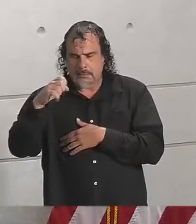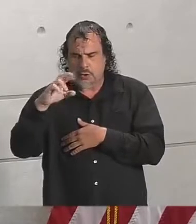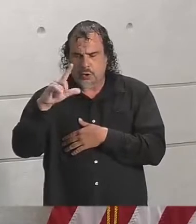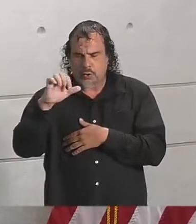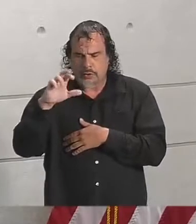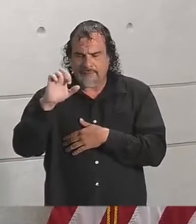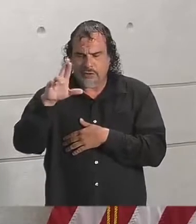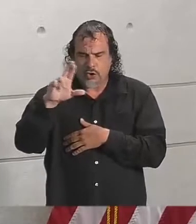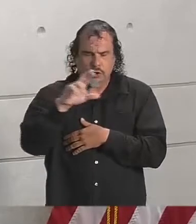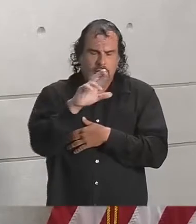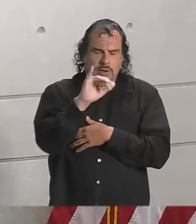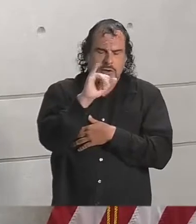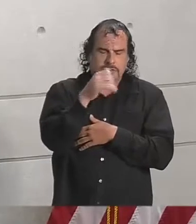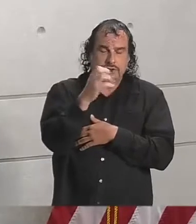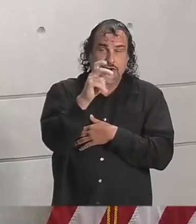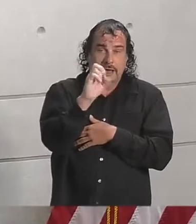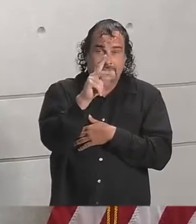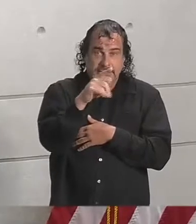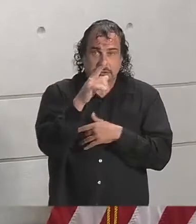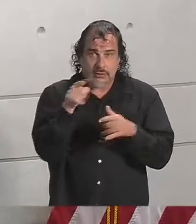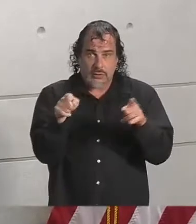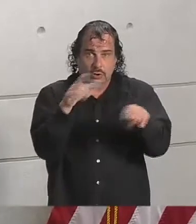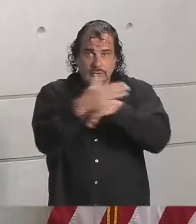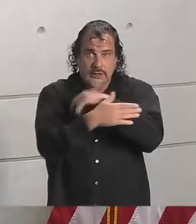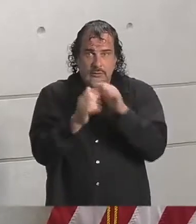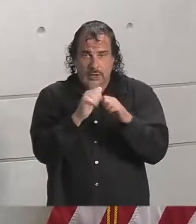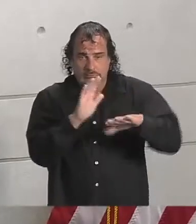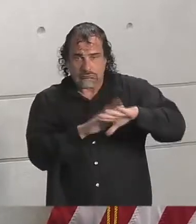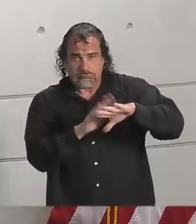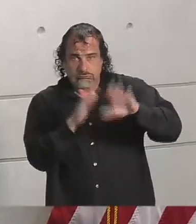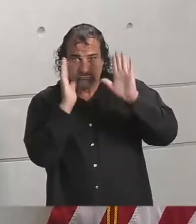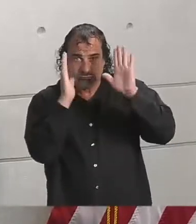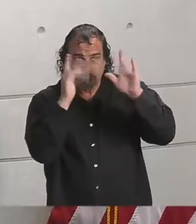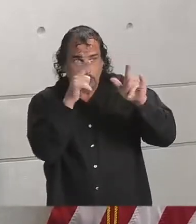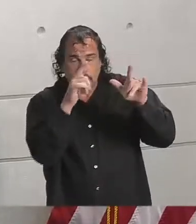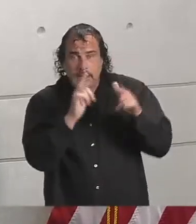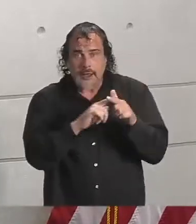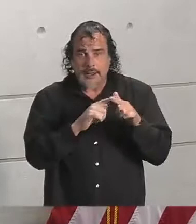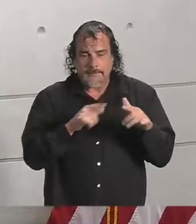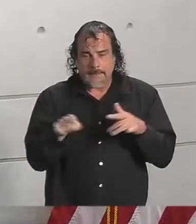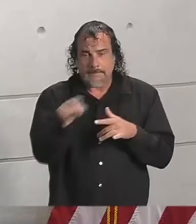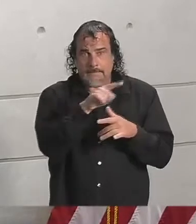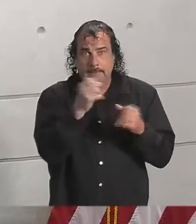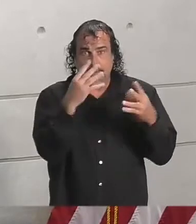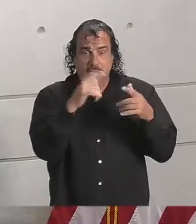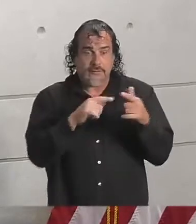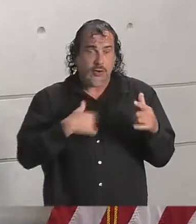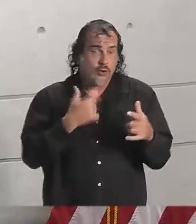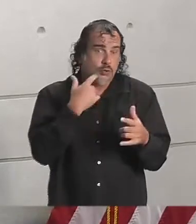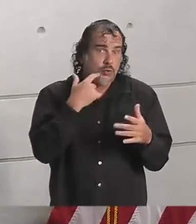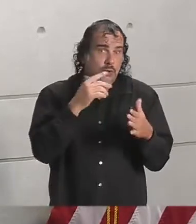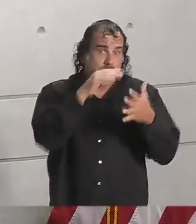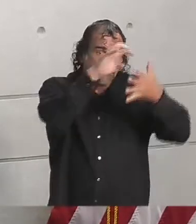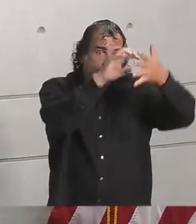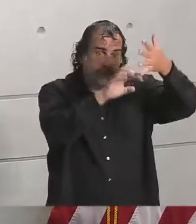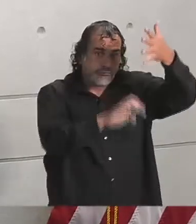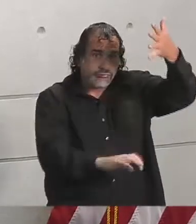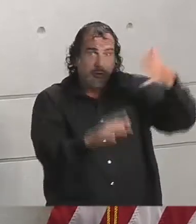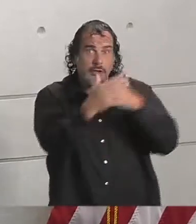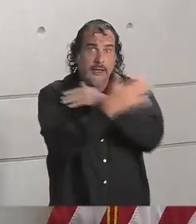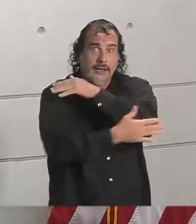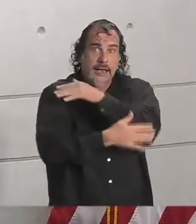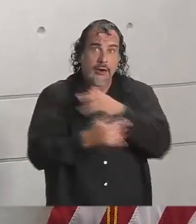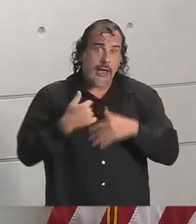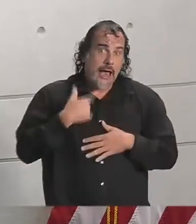We also have tropical storm warnings and watches in effect in many of those counties that I just mentioned. And so, again,